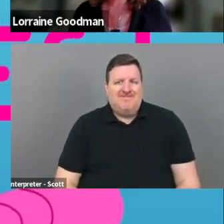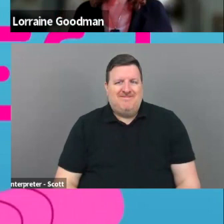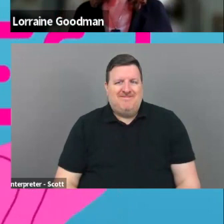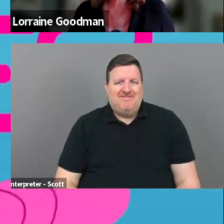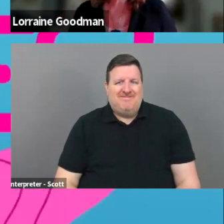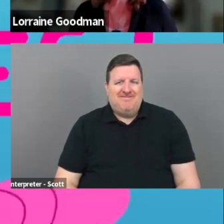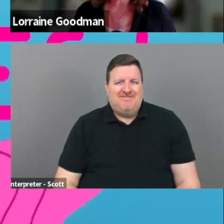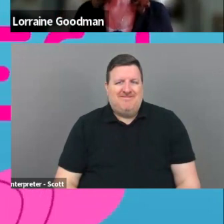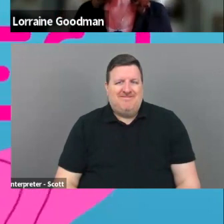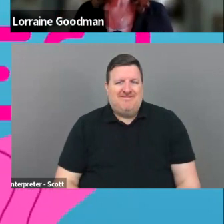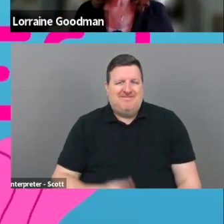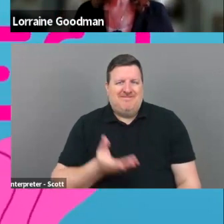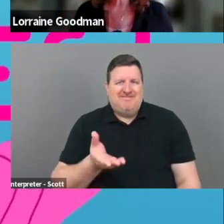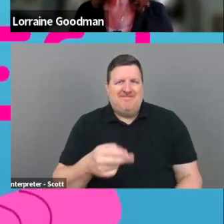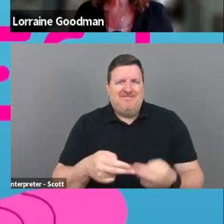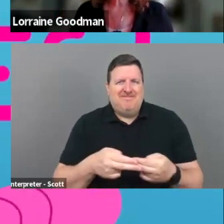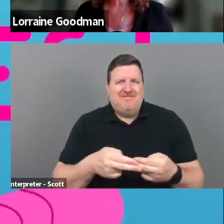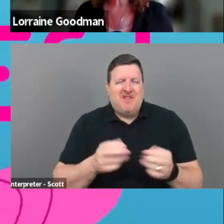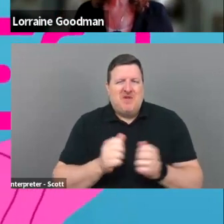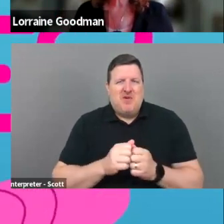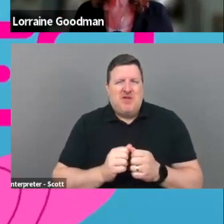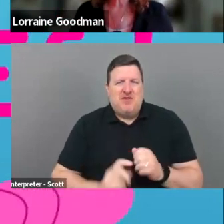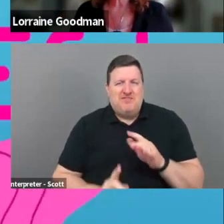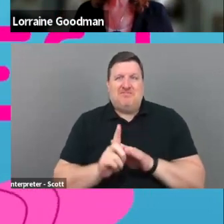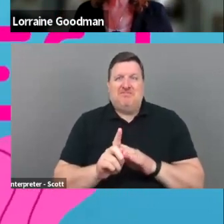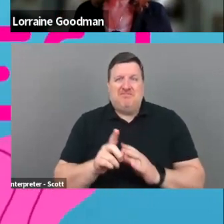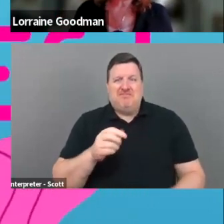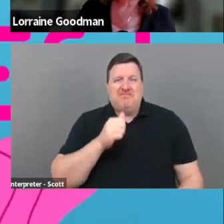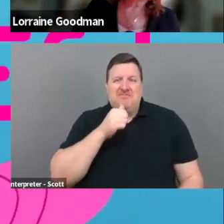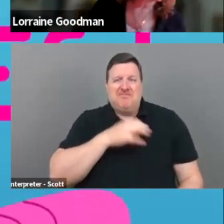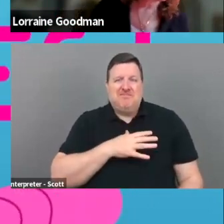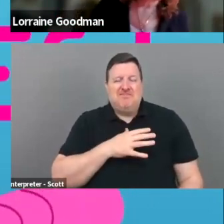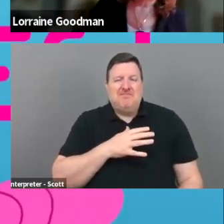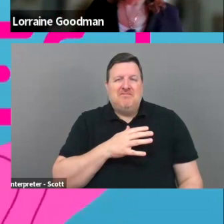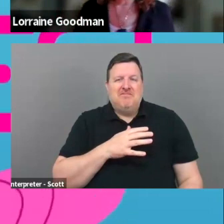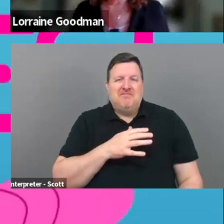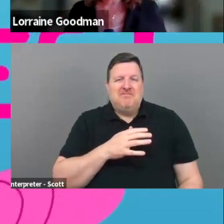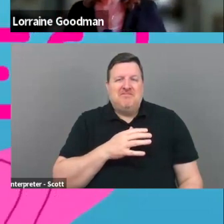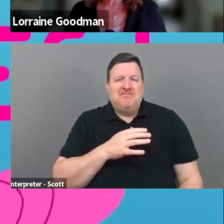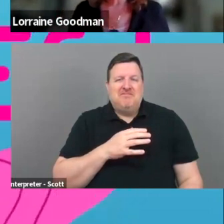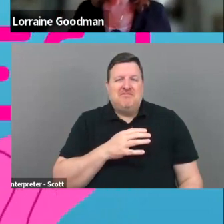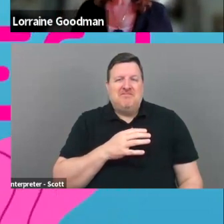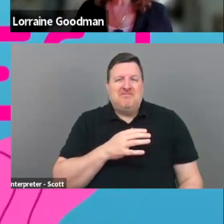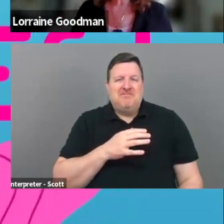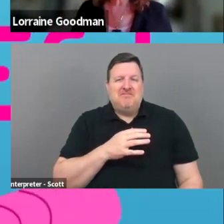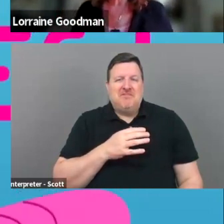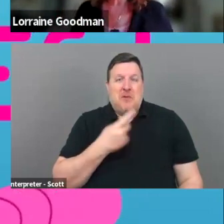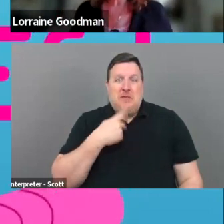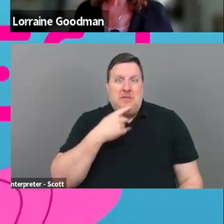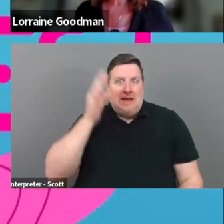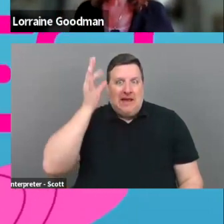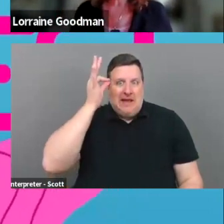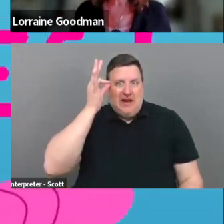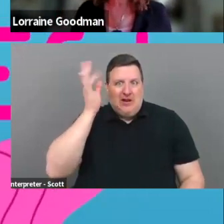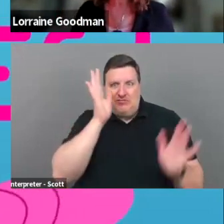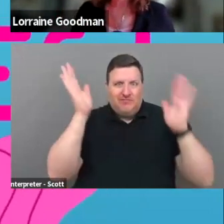so this is a slide with a pop-up that is a, uh, uh, young woman with pink hair